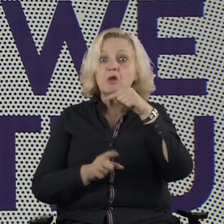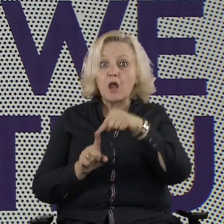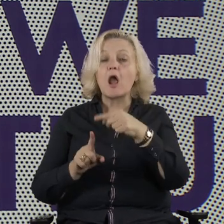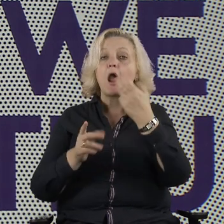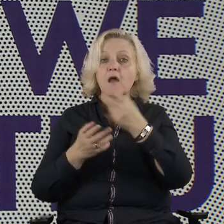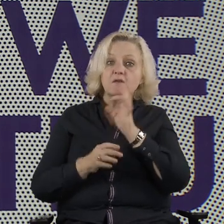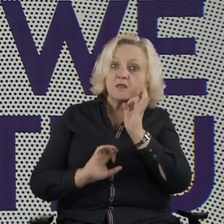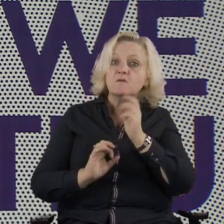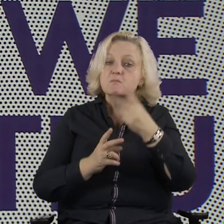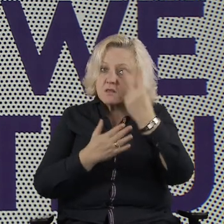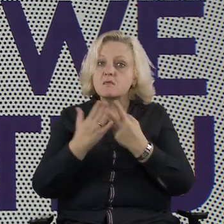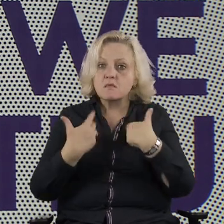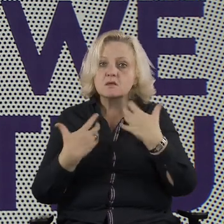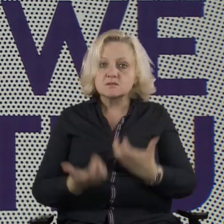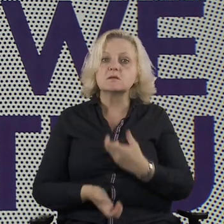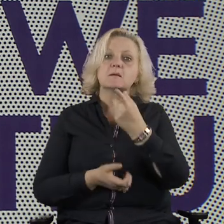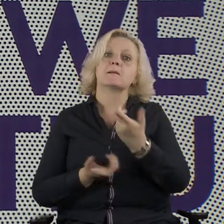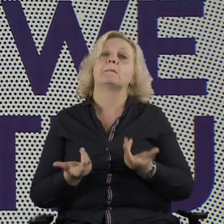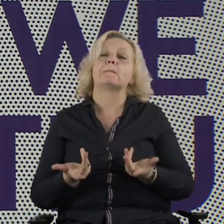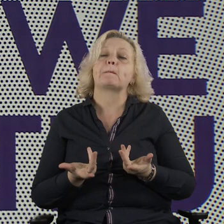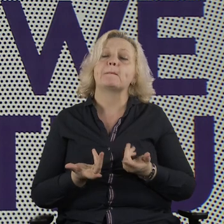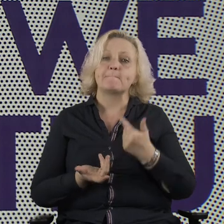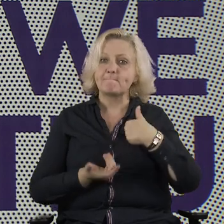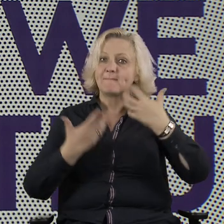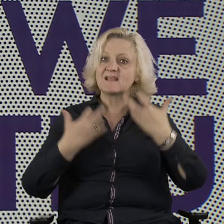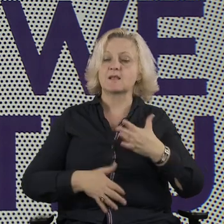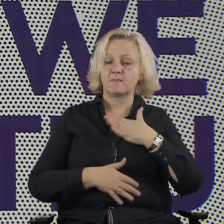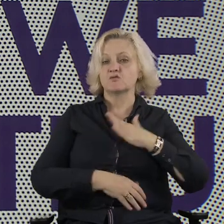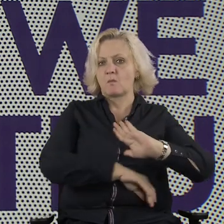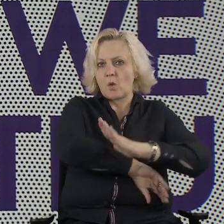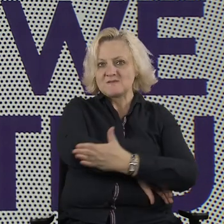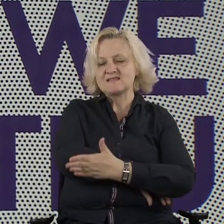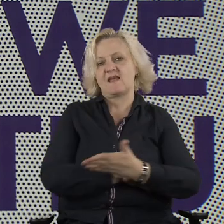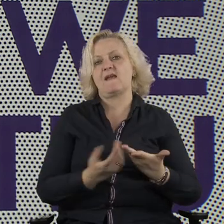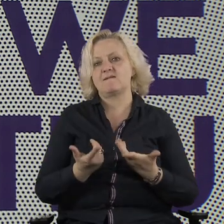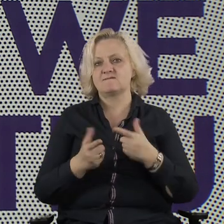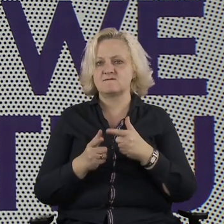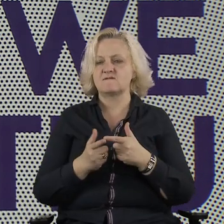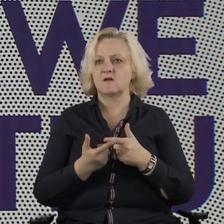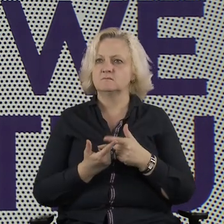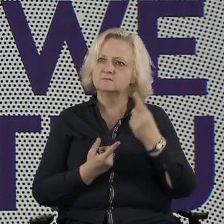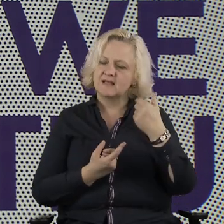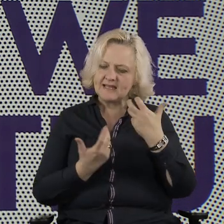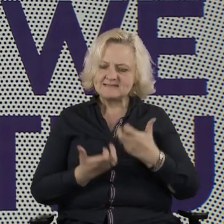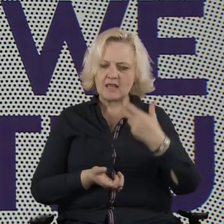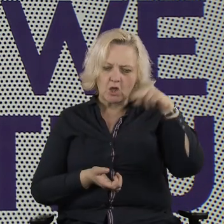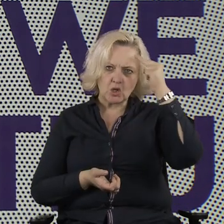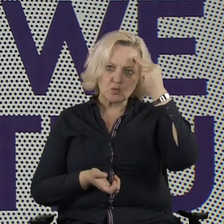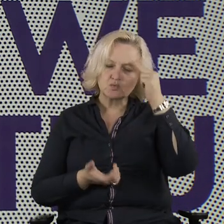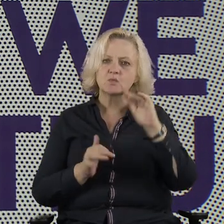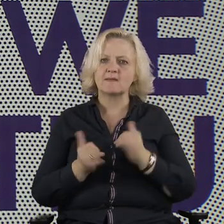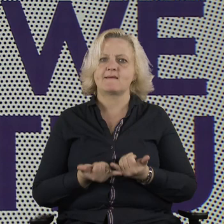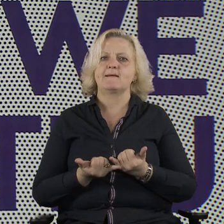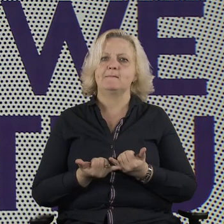we wanted to have a baseline. We wanted to understand what the context that we bringing this initiative